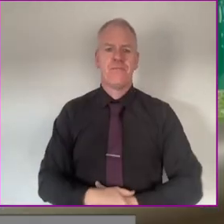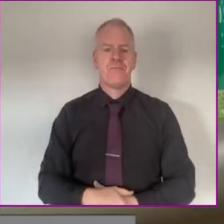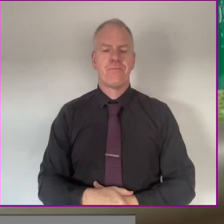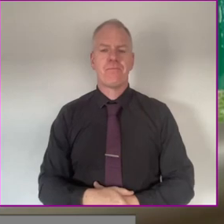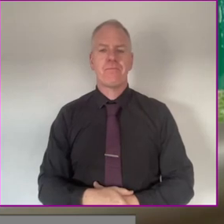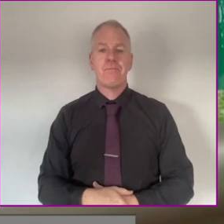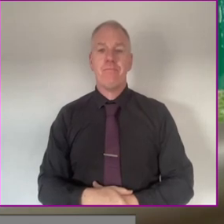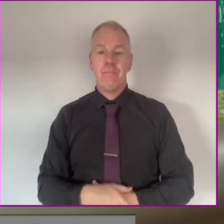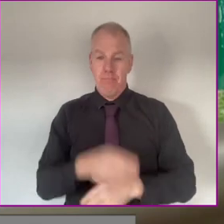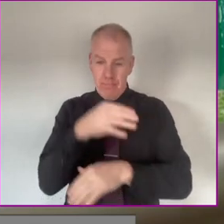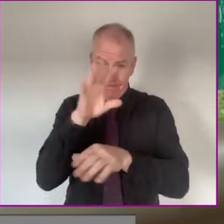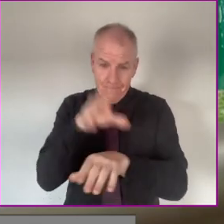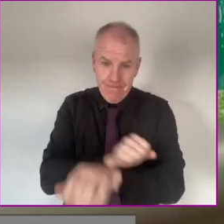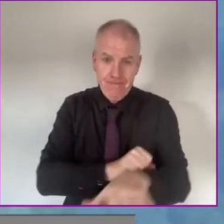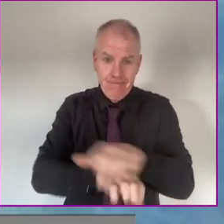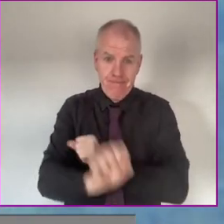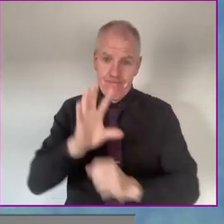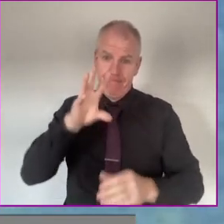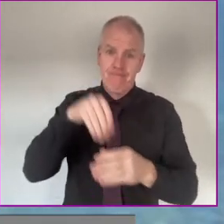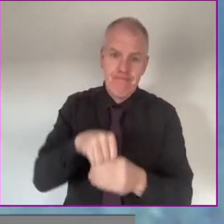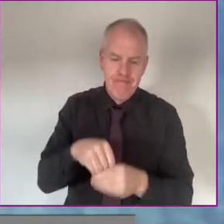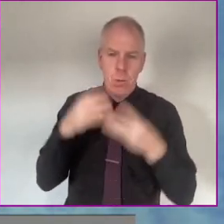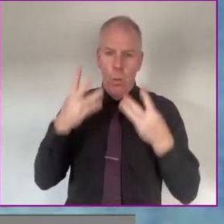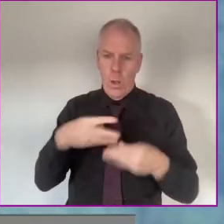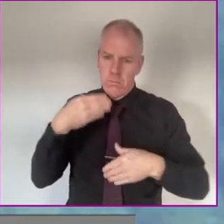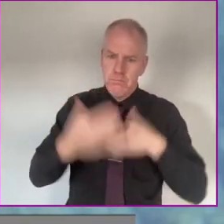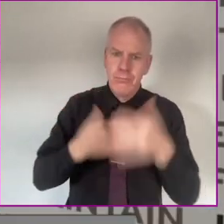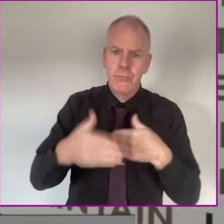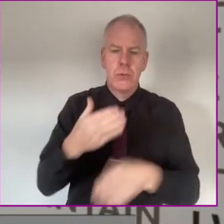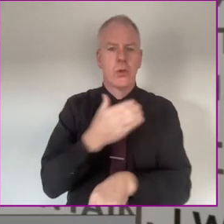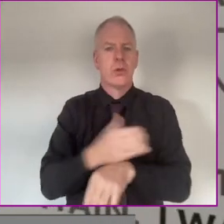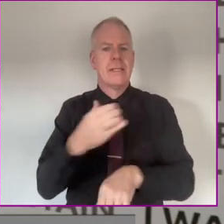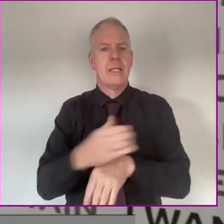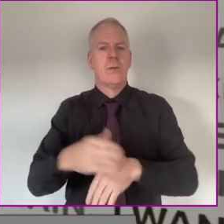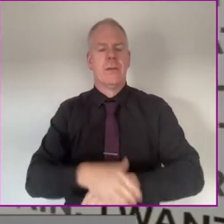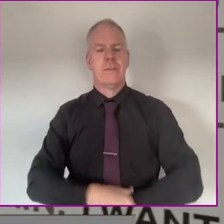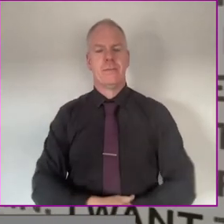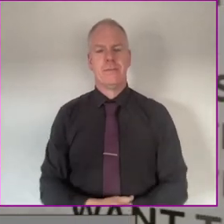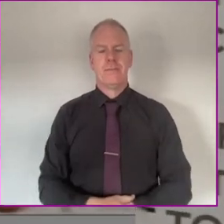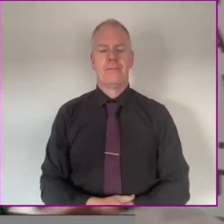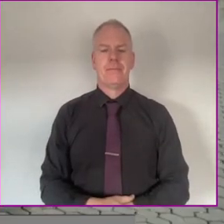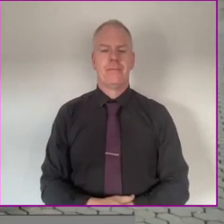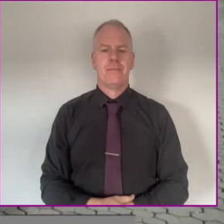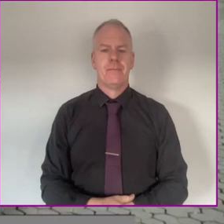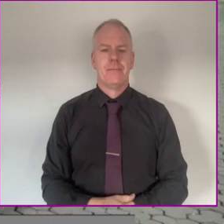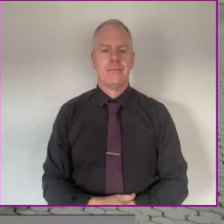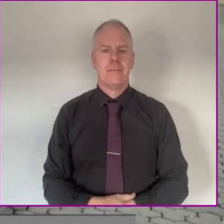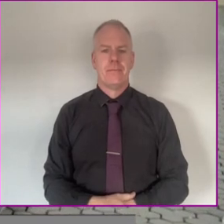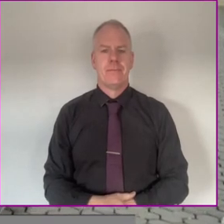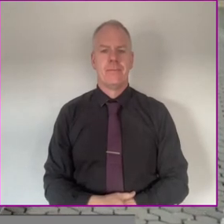communities. Our commitment to this is steadfast, and we're excited to continue on this journey.